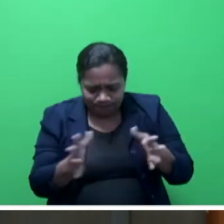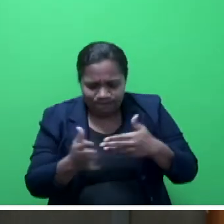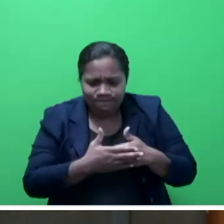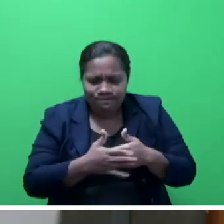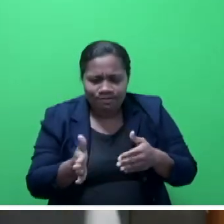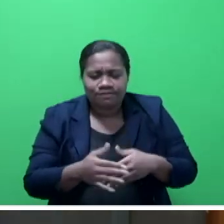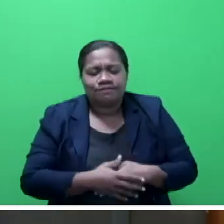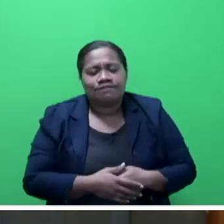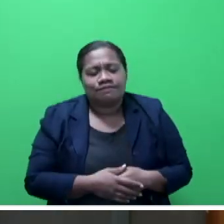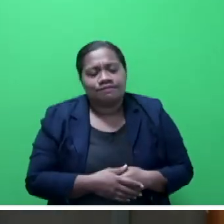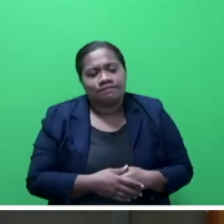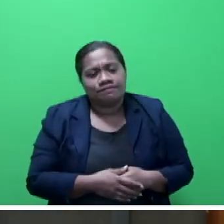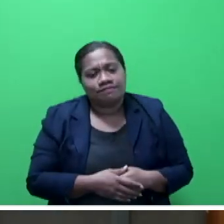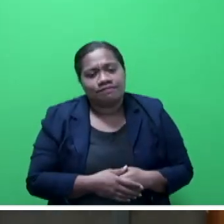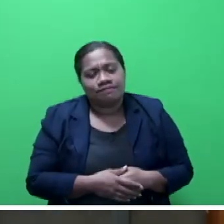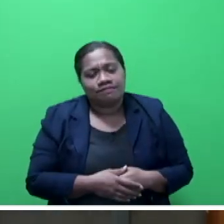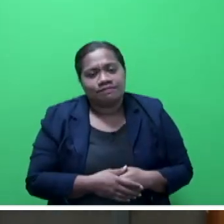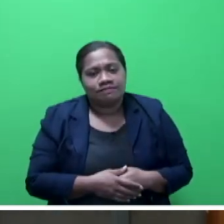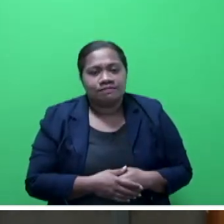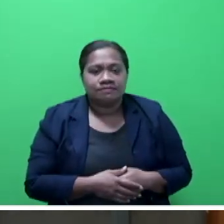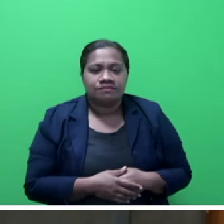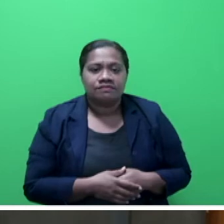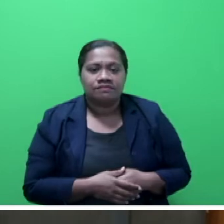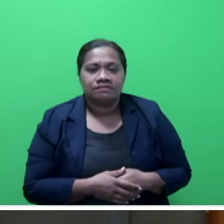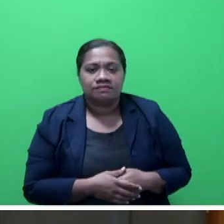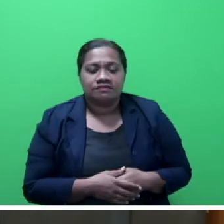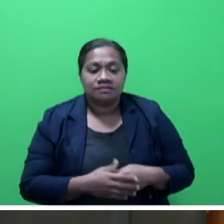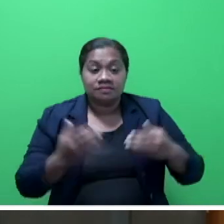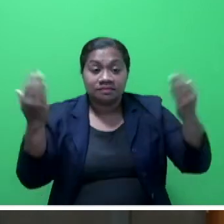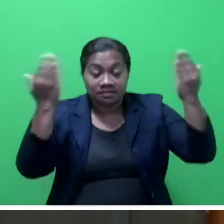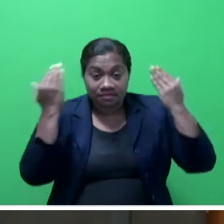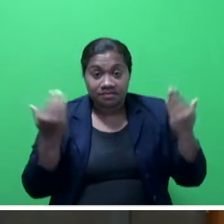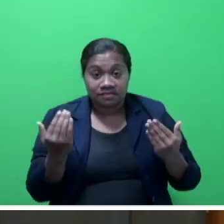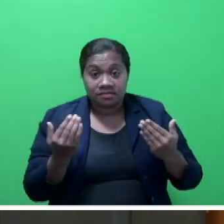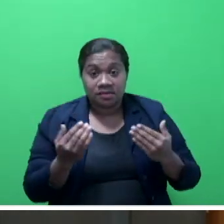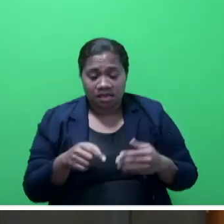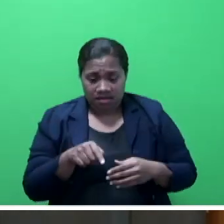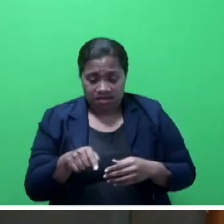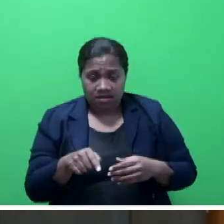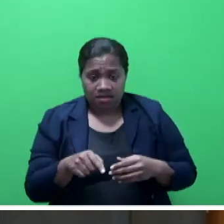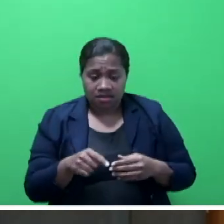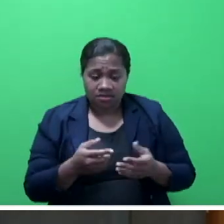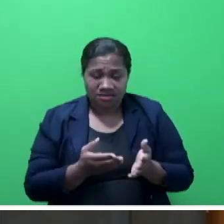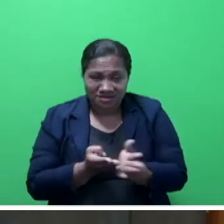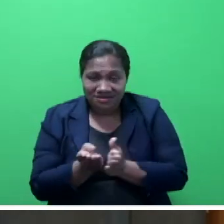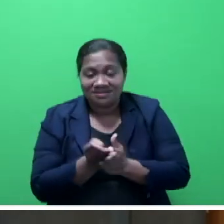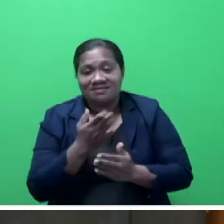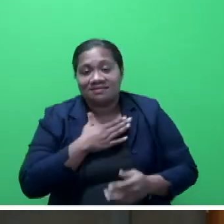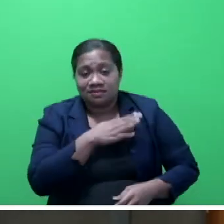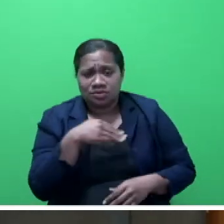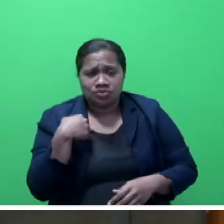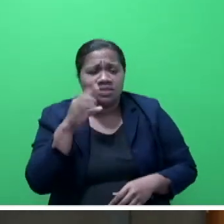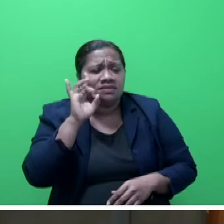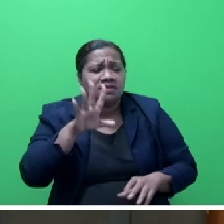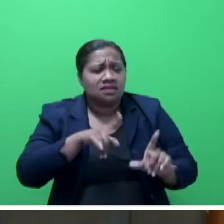support their families, Mr Speaker Say. Mr Speaker Say. the mediation service of my ministry in its 10 years